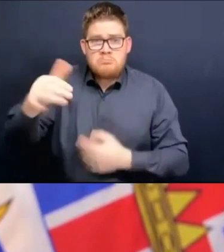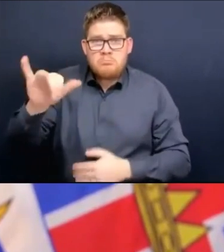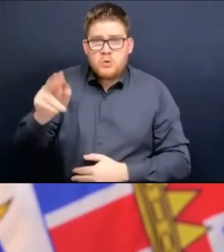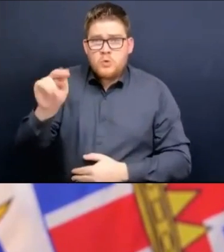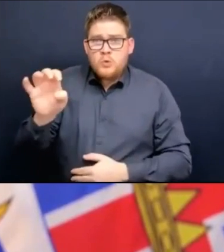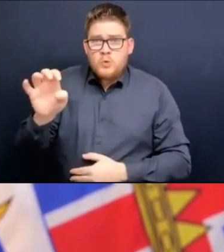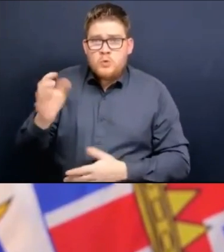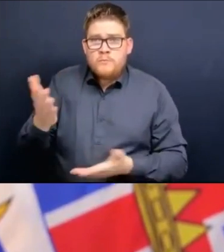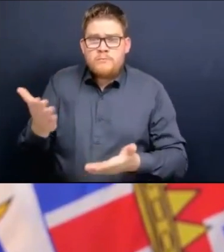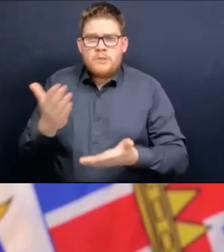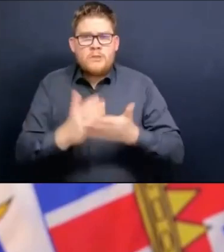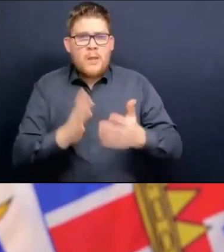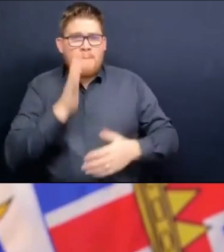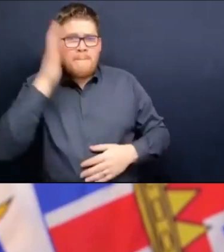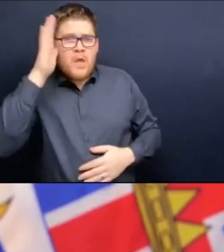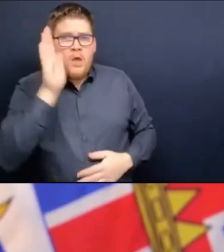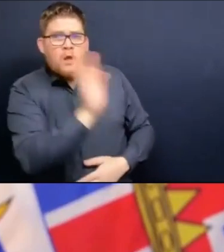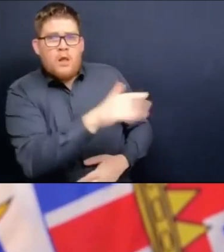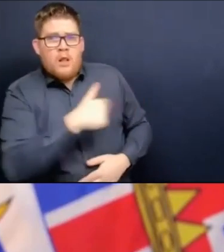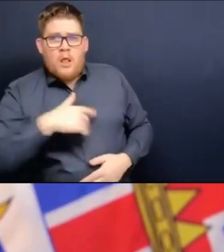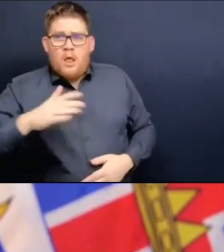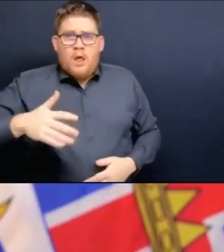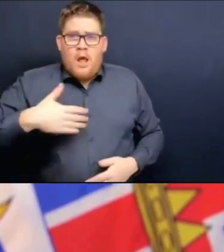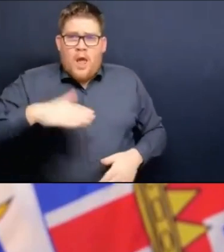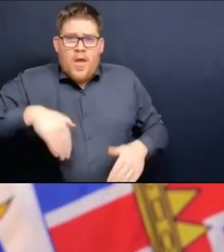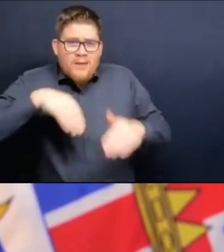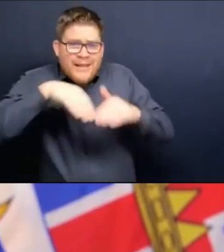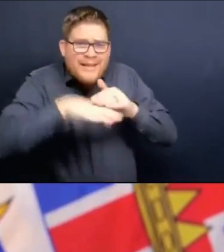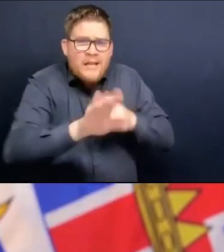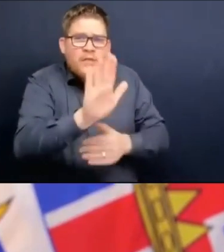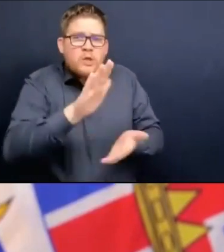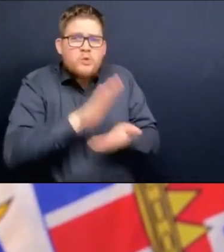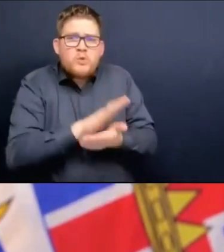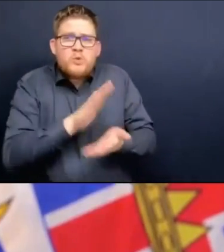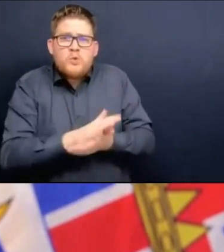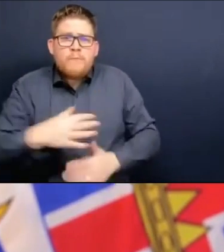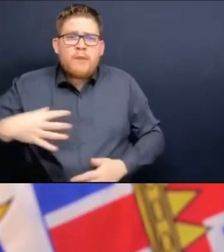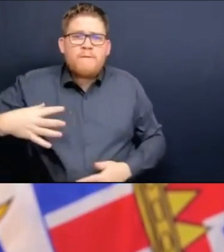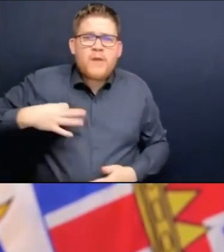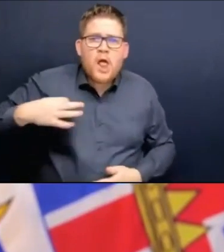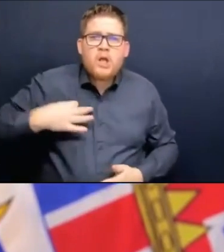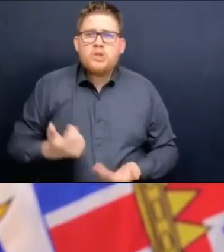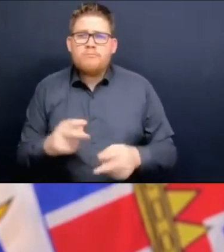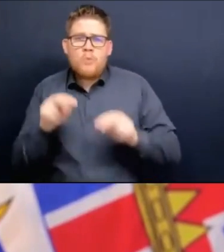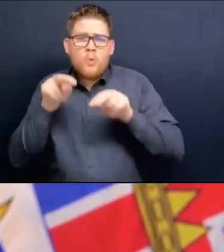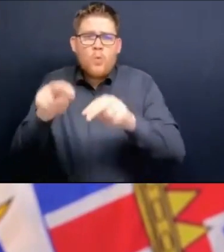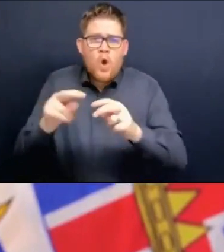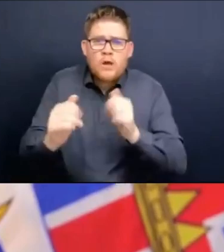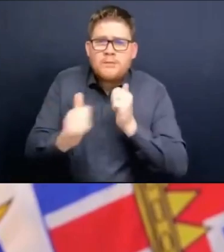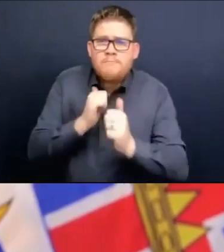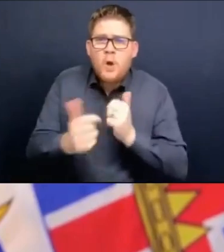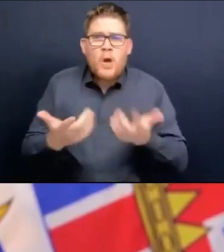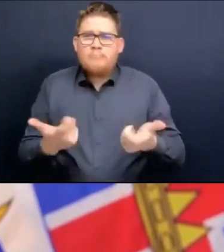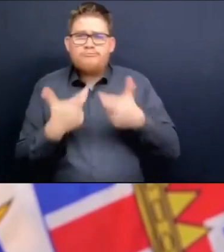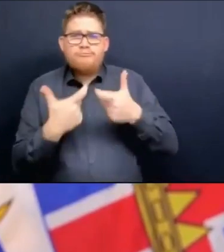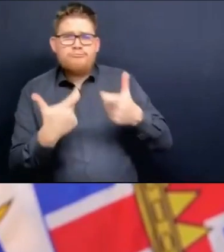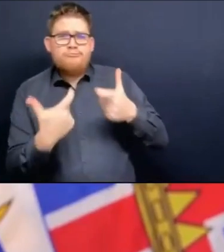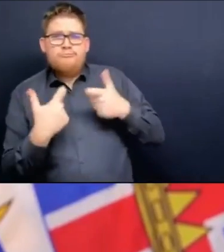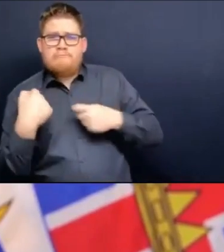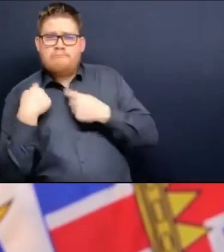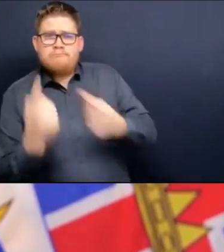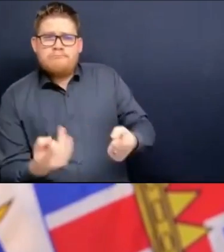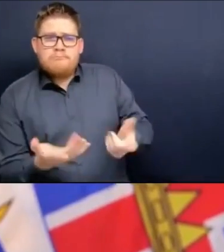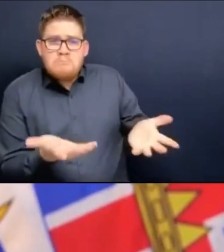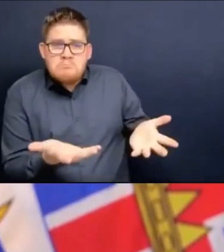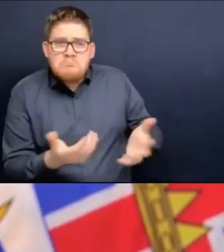volunteer, to meet a teacher, or go watch an event. So I can tell